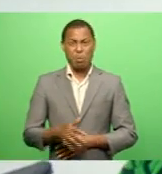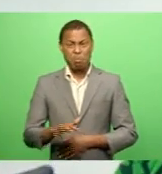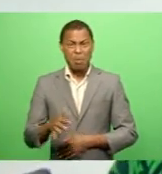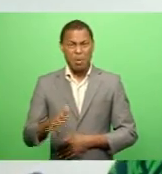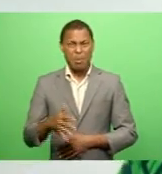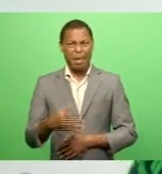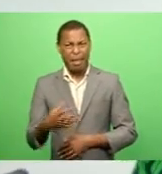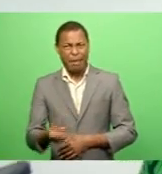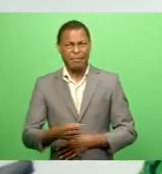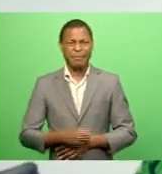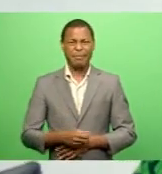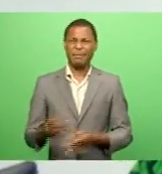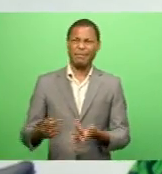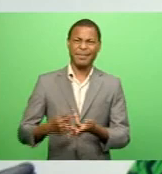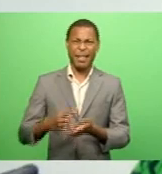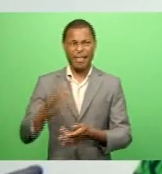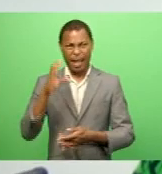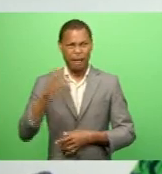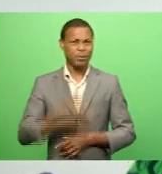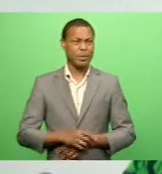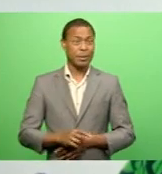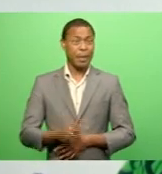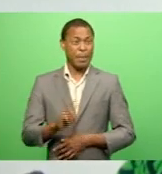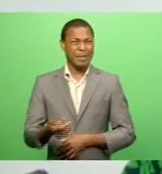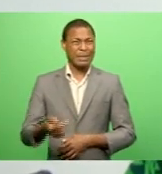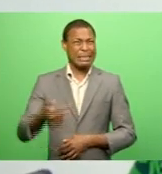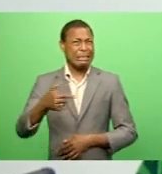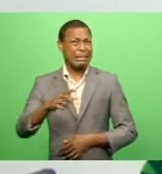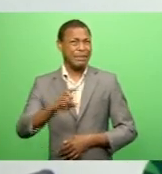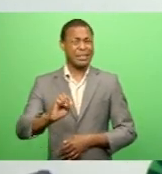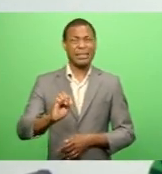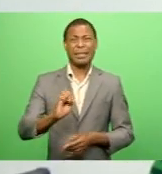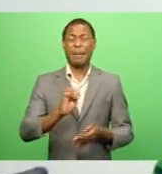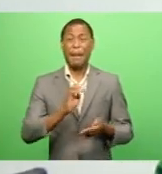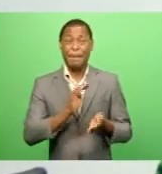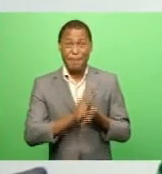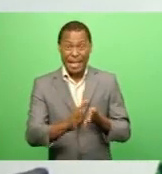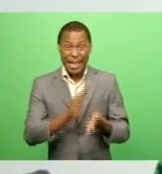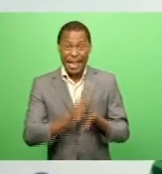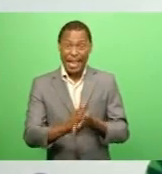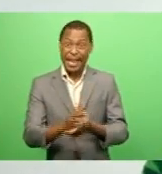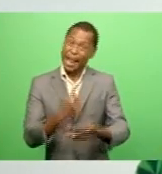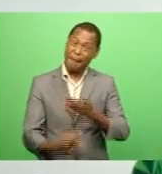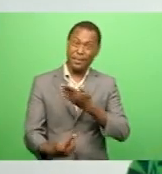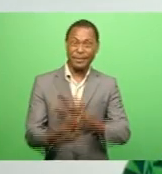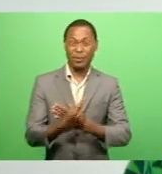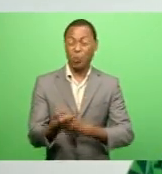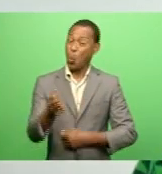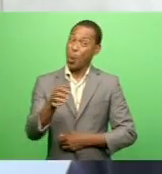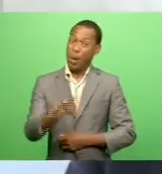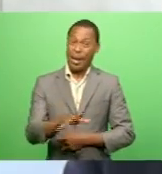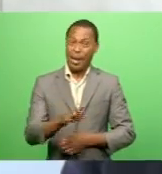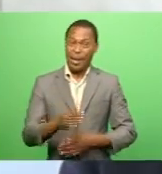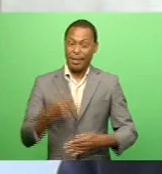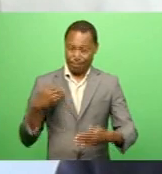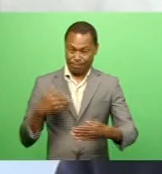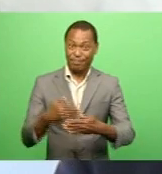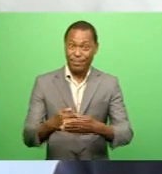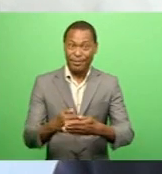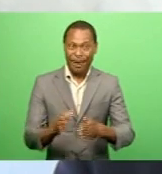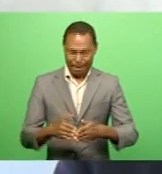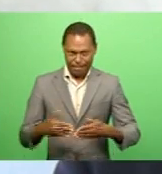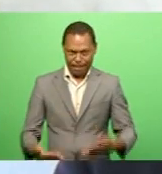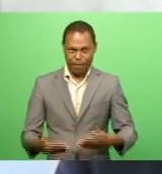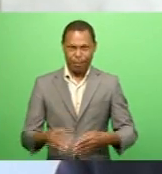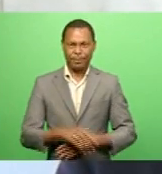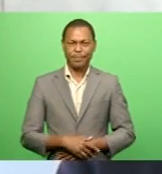other countries There have been 17 or 70 million vaccinations that have happened with AstraZeneca up until now As